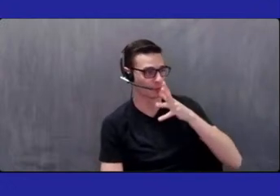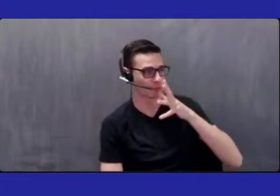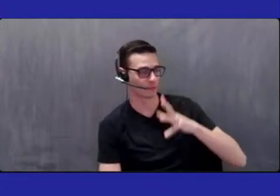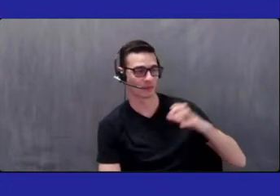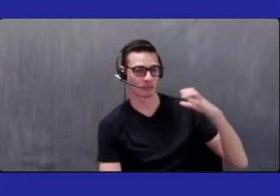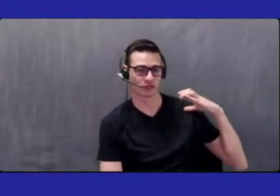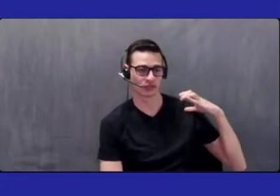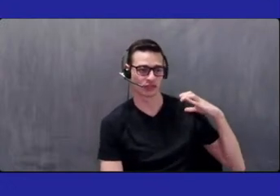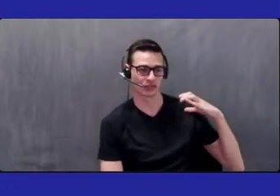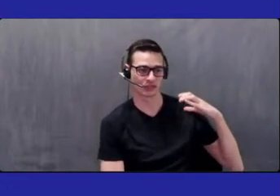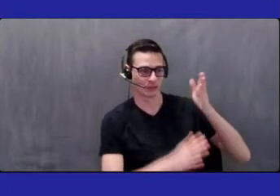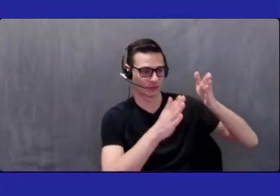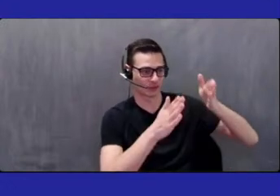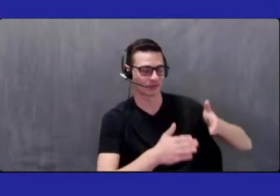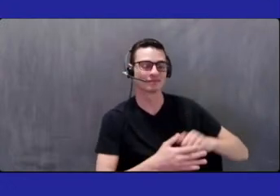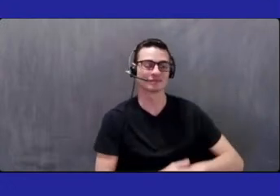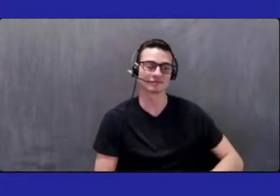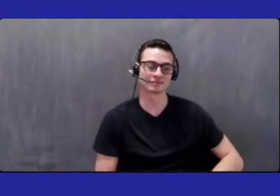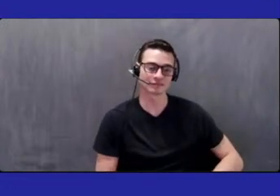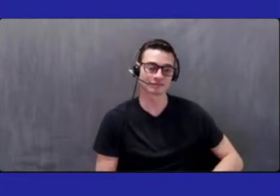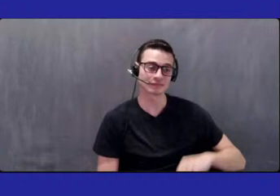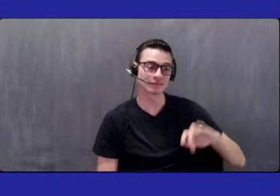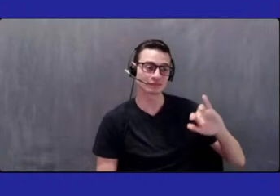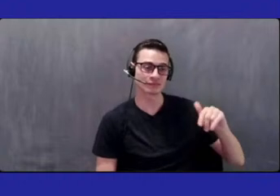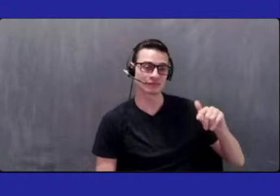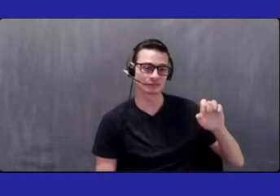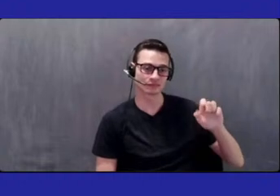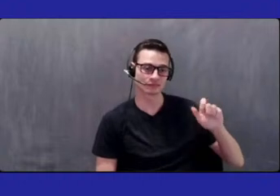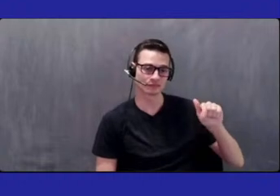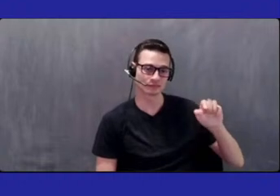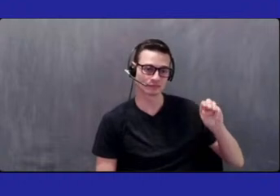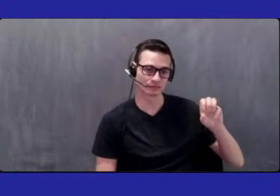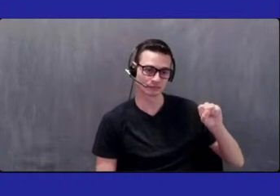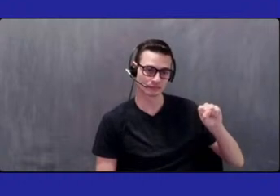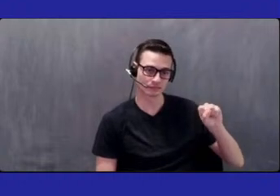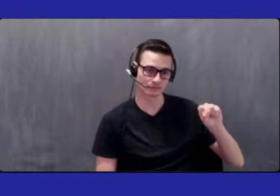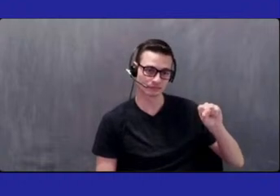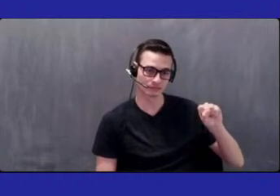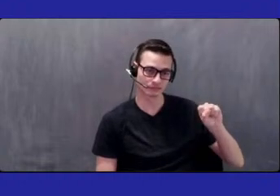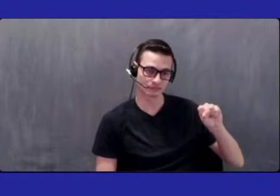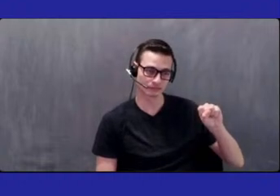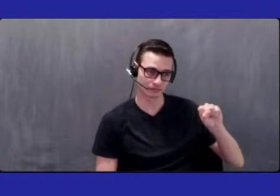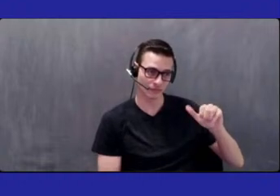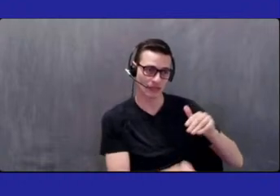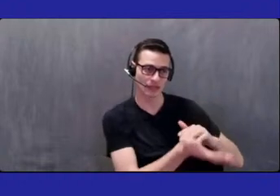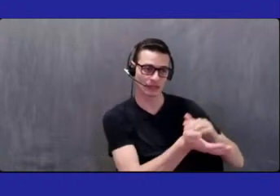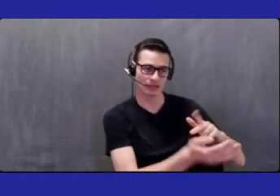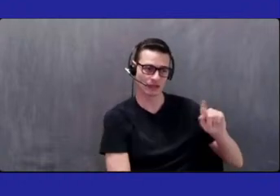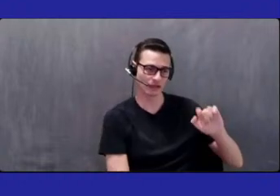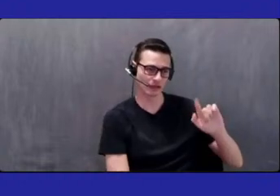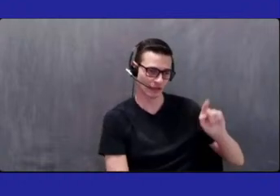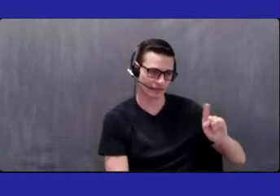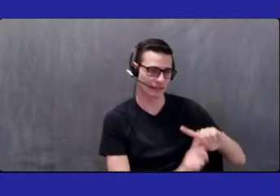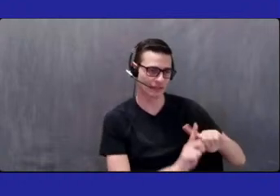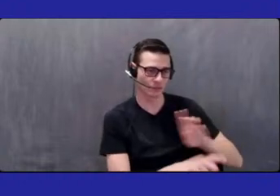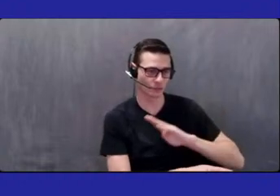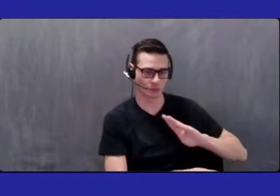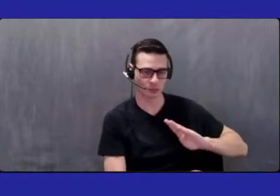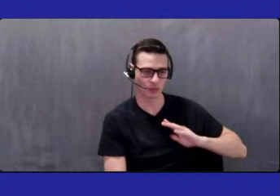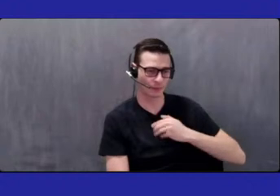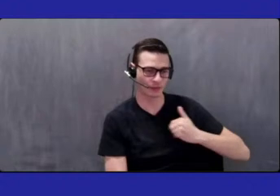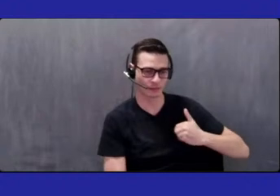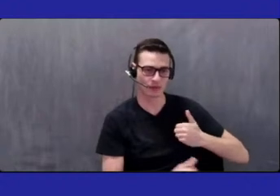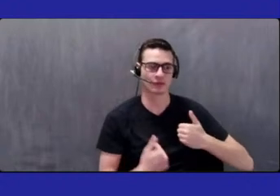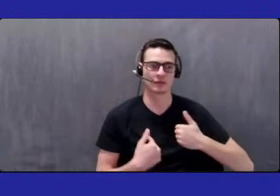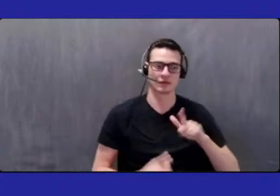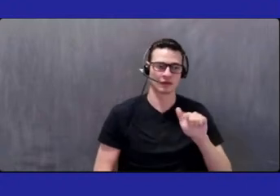Madam Chairperson, Jackie Adams, President Dr. Katz, and Board Members. Once again, my name is Leslie Harrison. I'm the vice